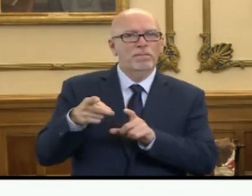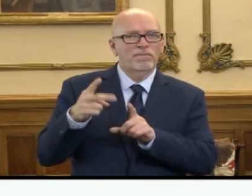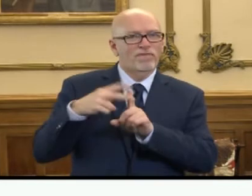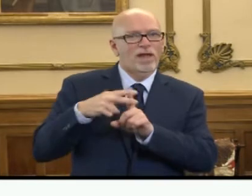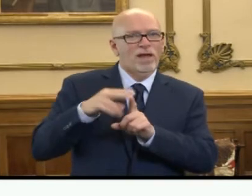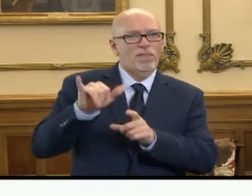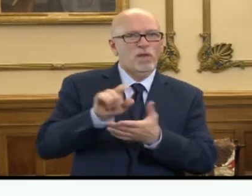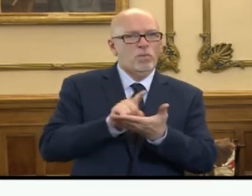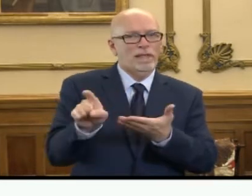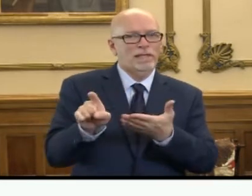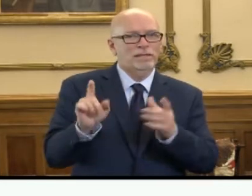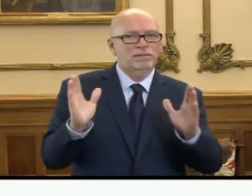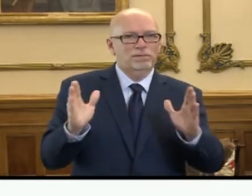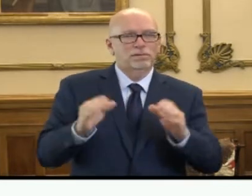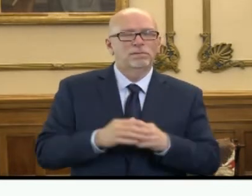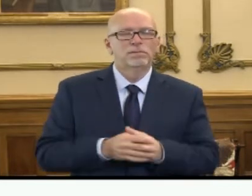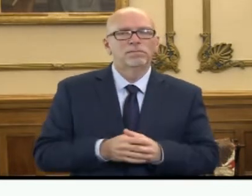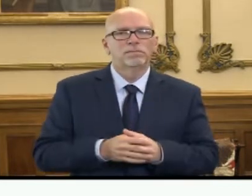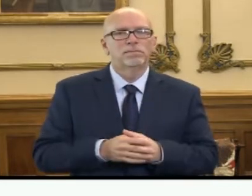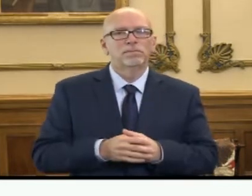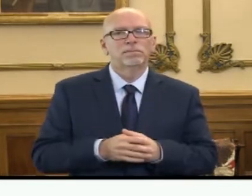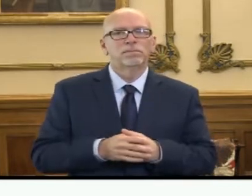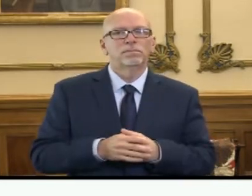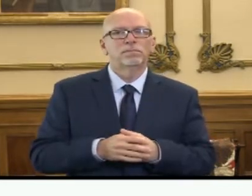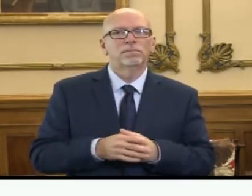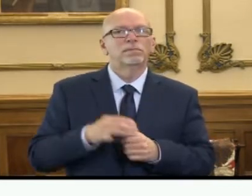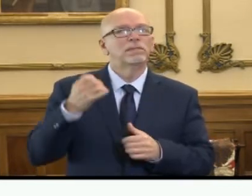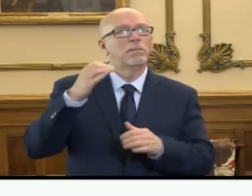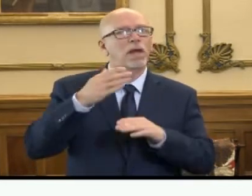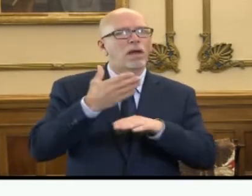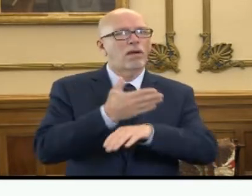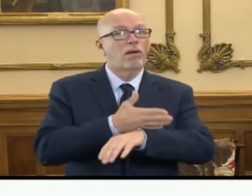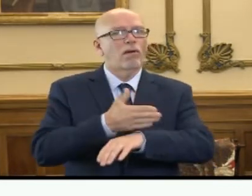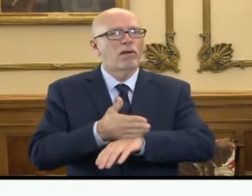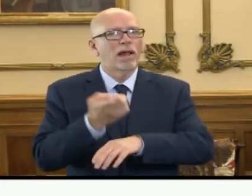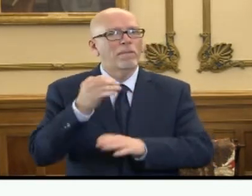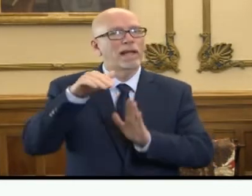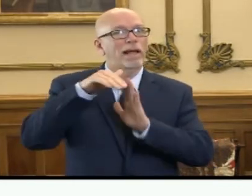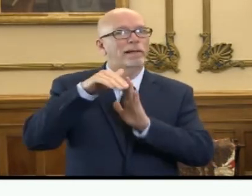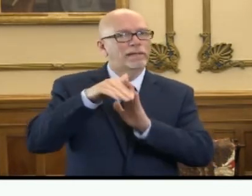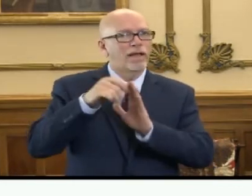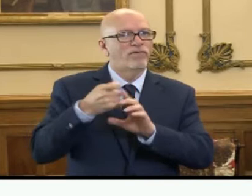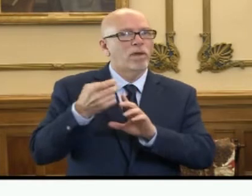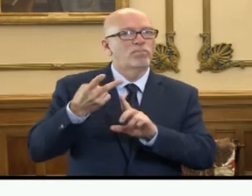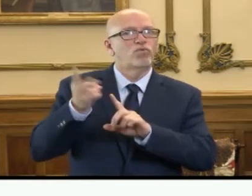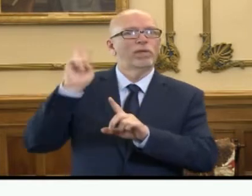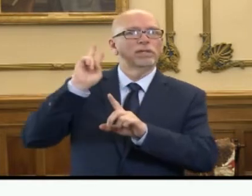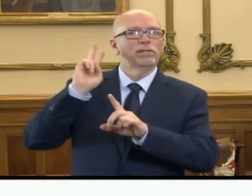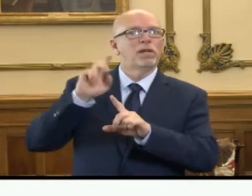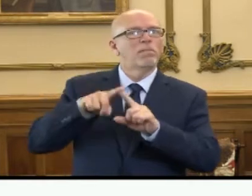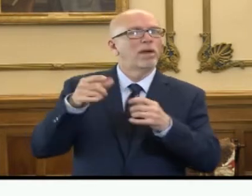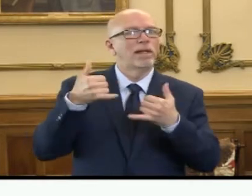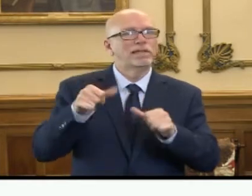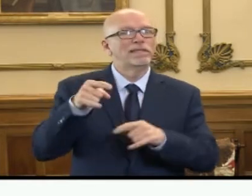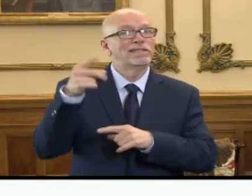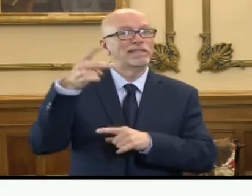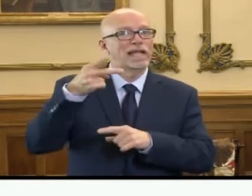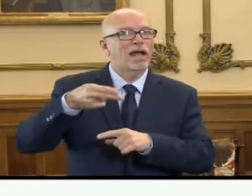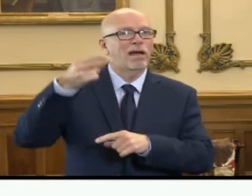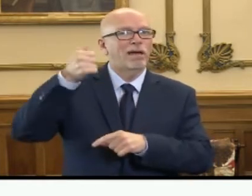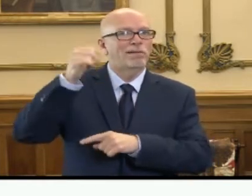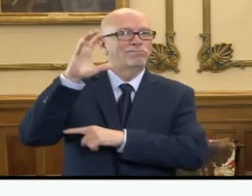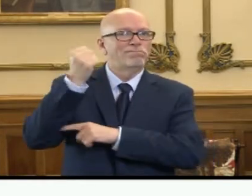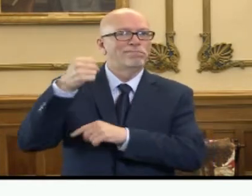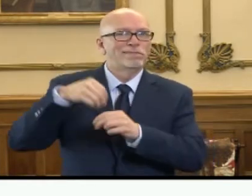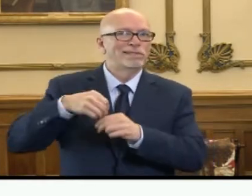filed for that week. This is down a little bit from the previous week, but it still posts the second highest number of